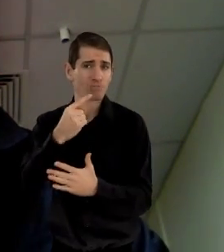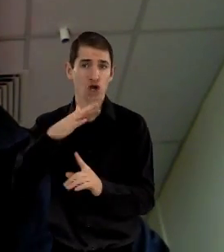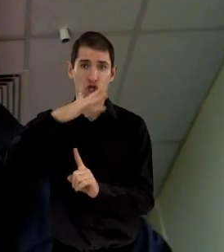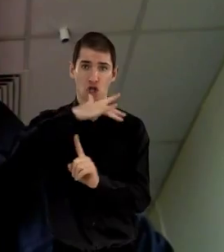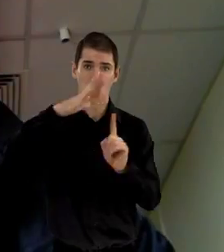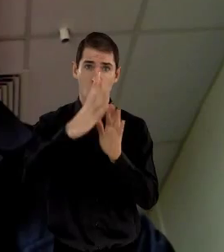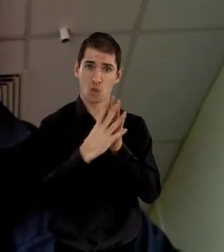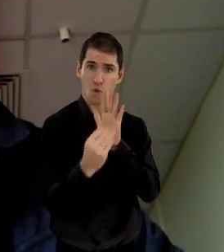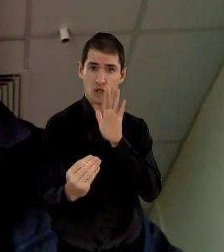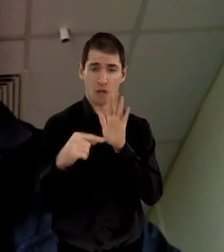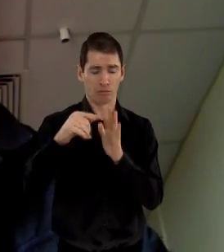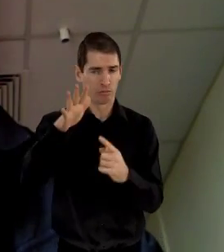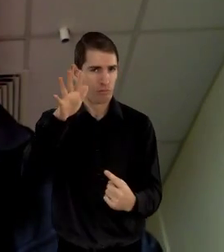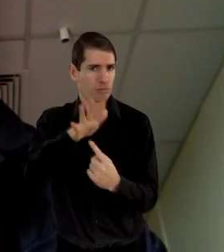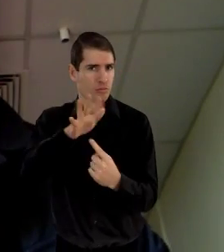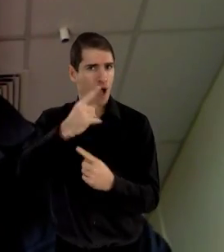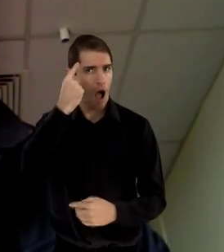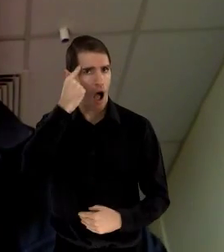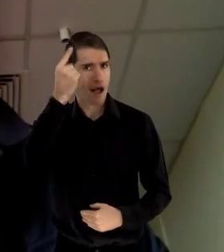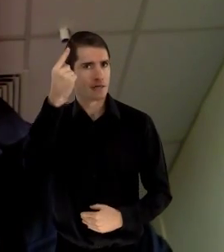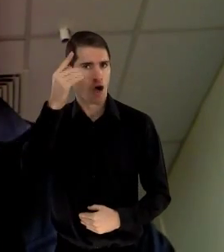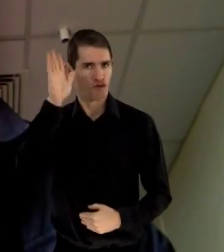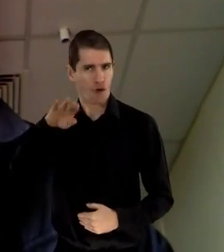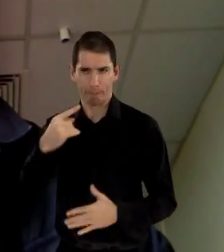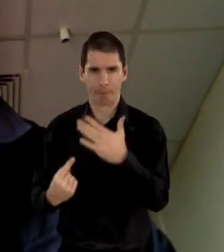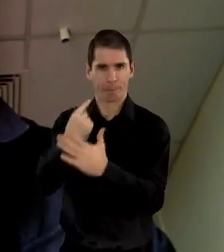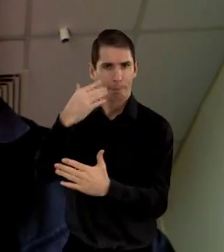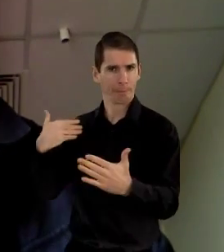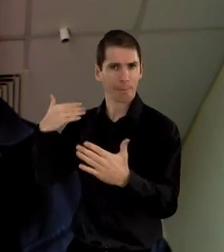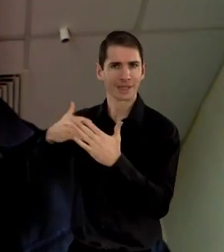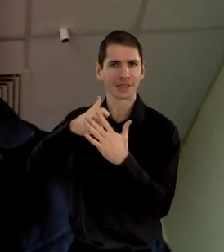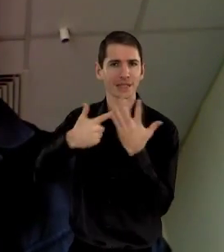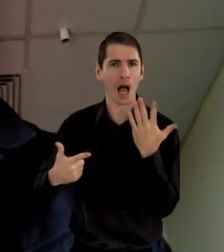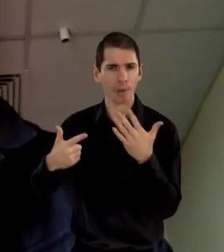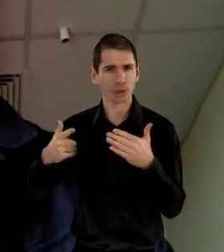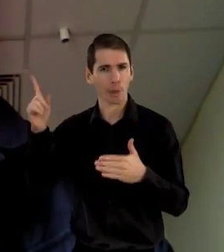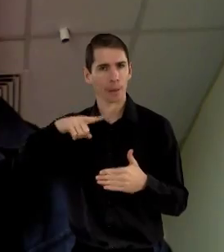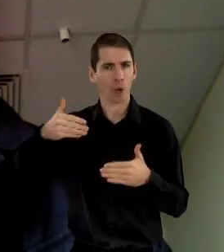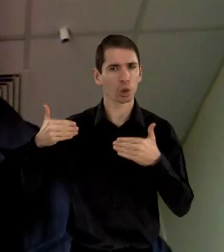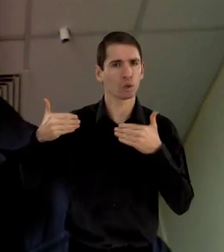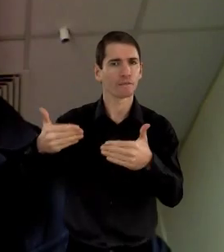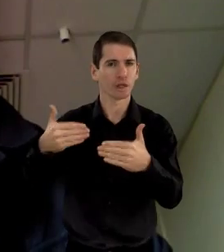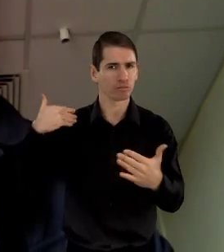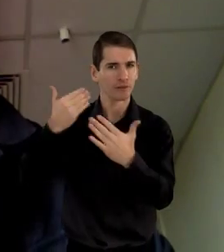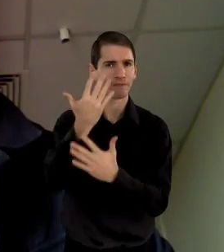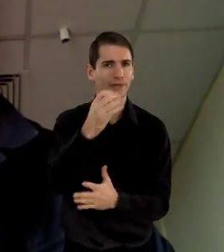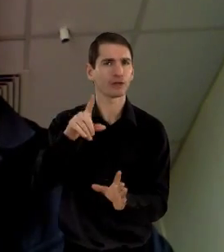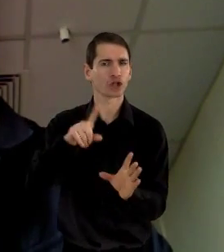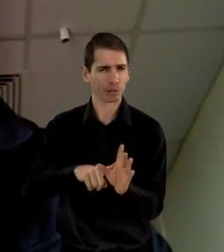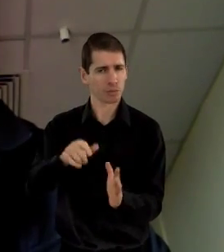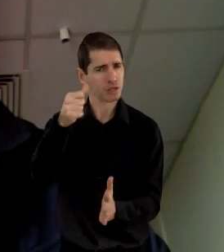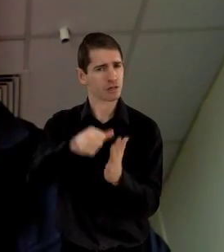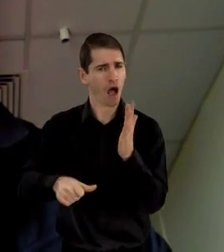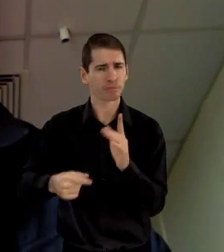is probably the most important idea that's come out of the disabled people's movement in the last 50